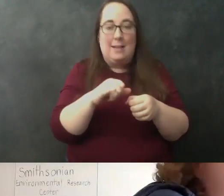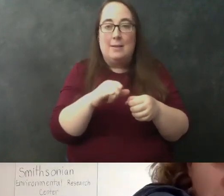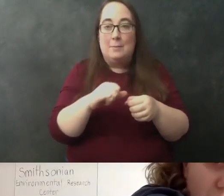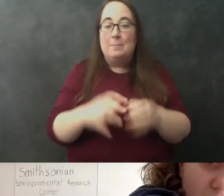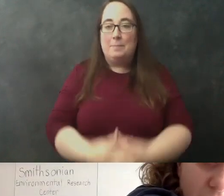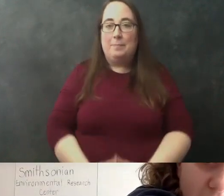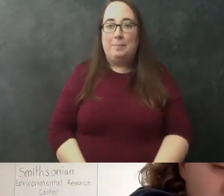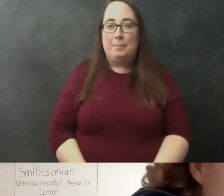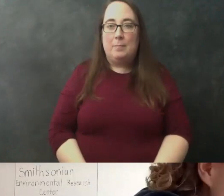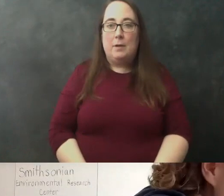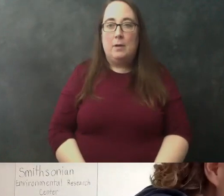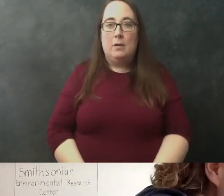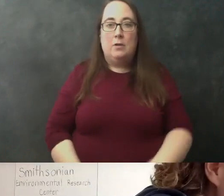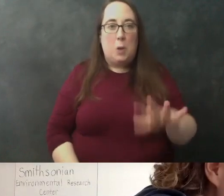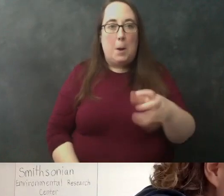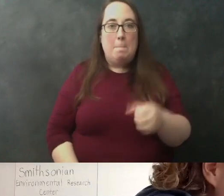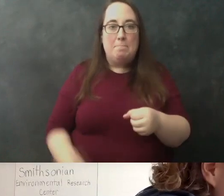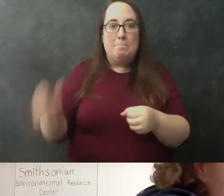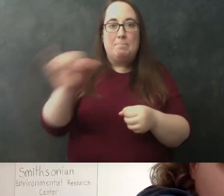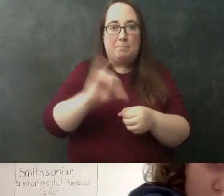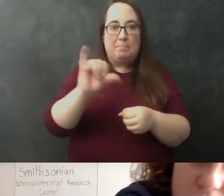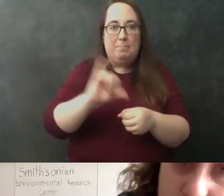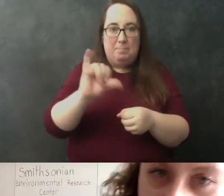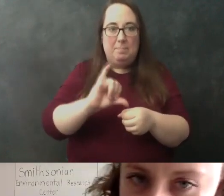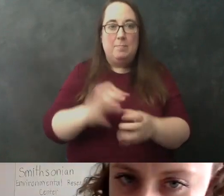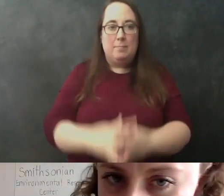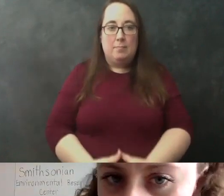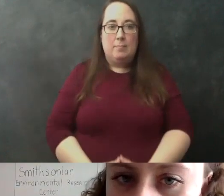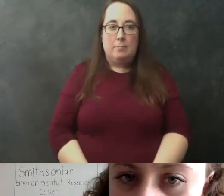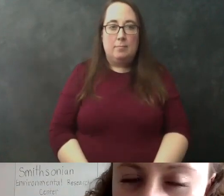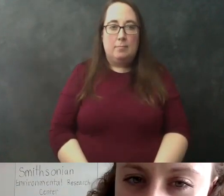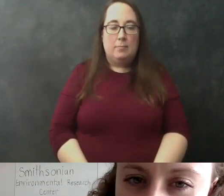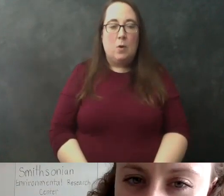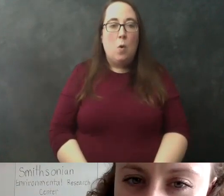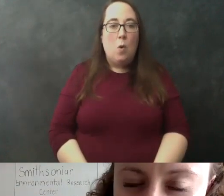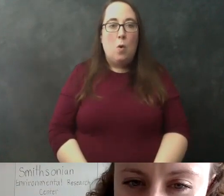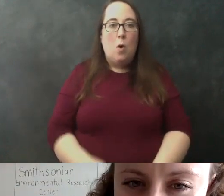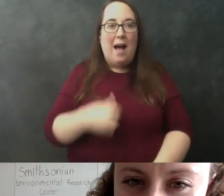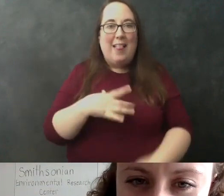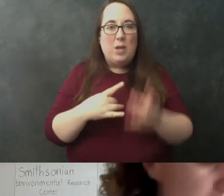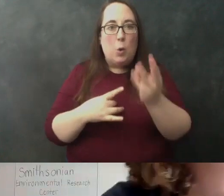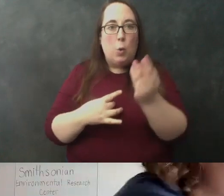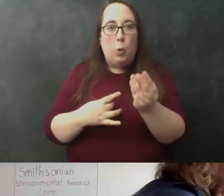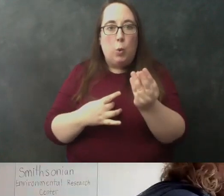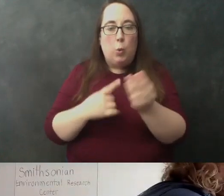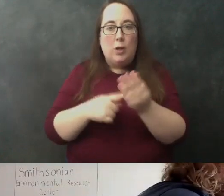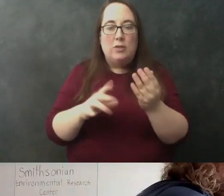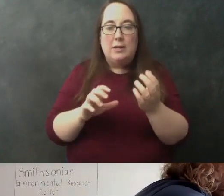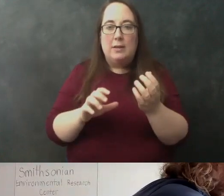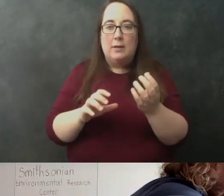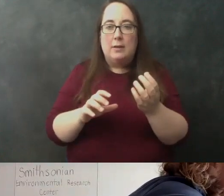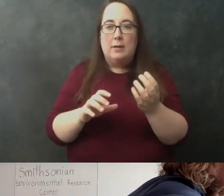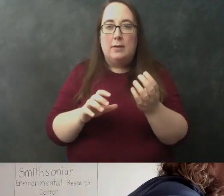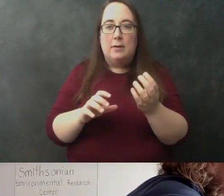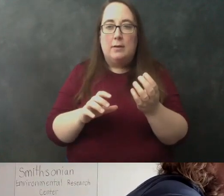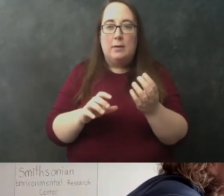looks like katrina's already done it oh yeah i like that's really funny i like what you did so what you did instead